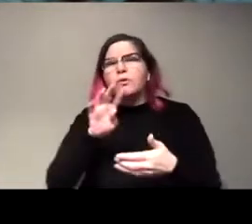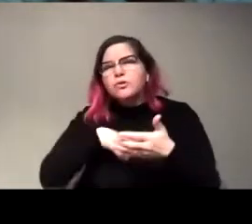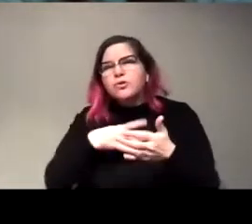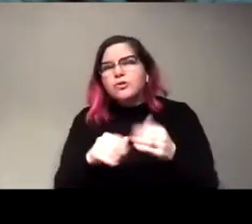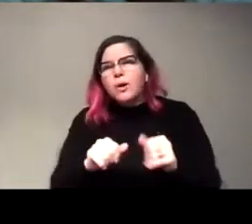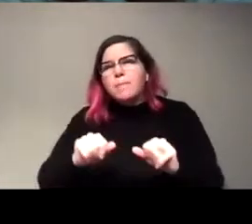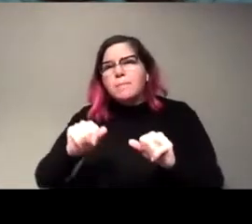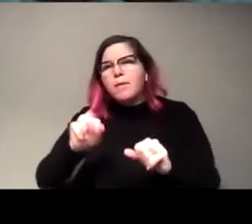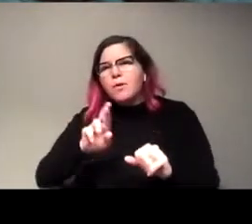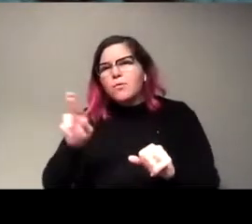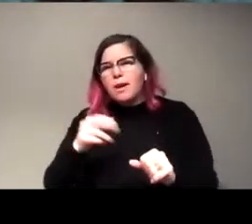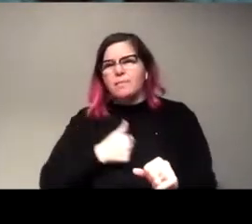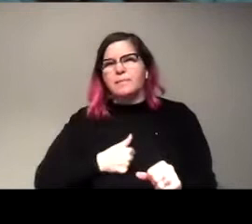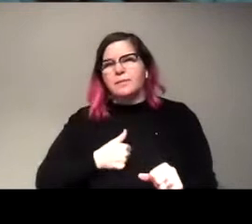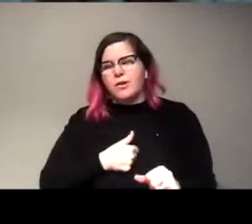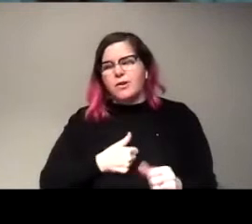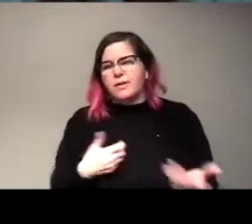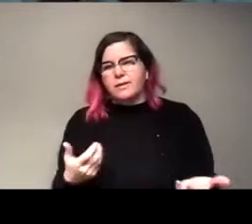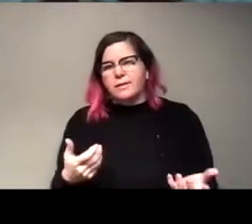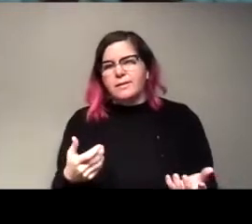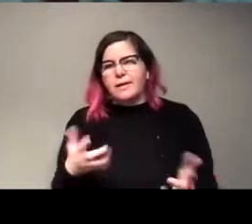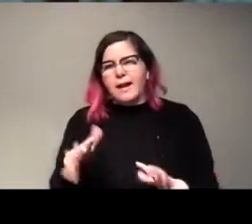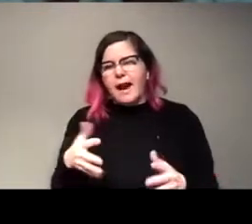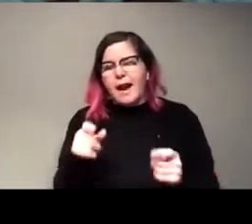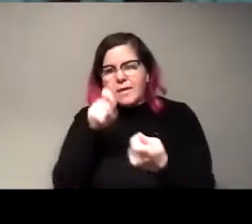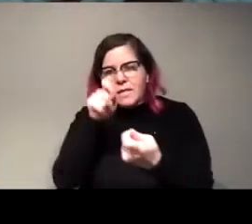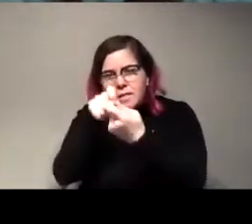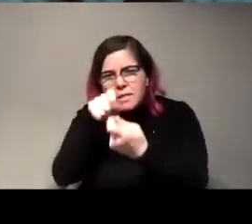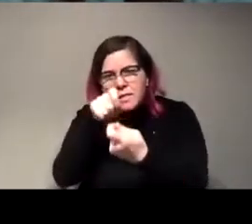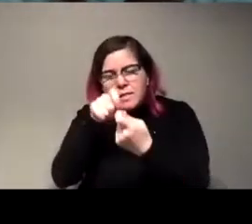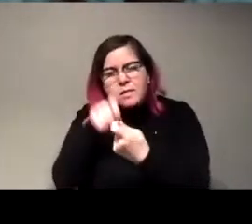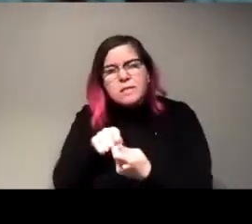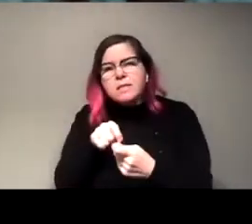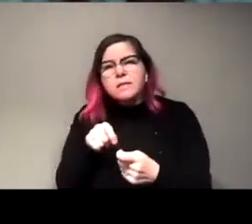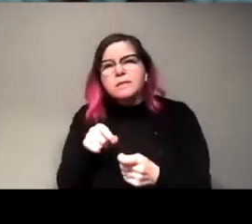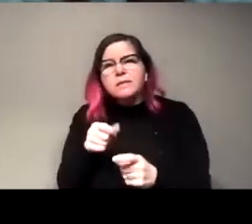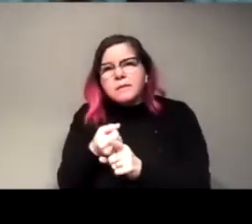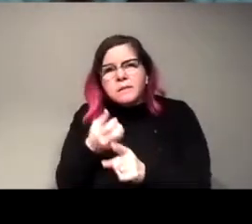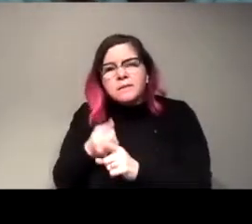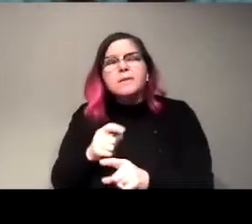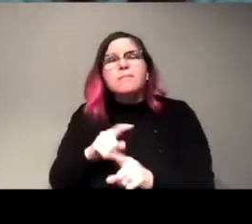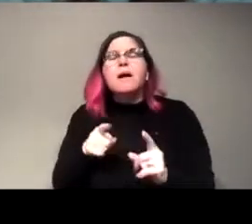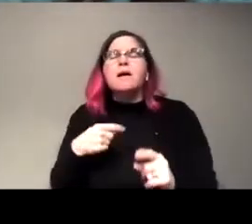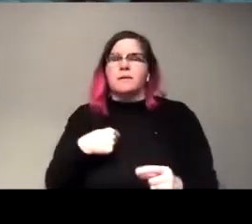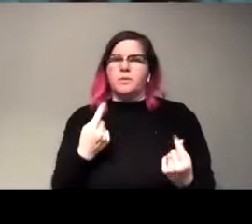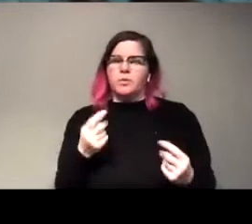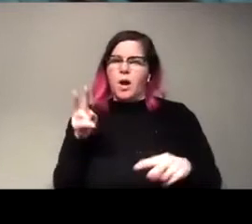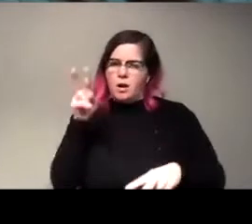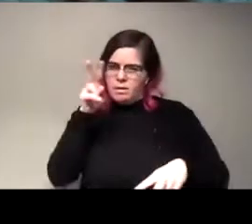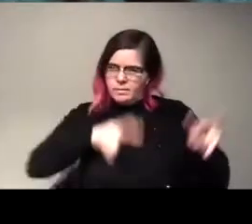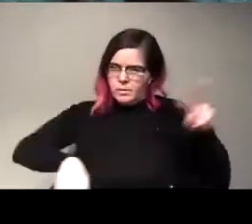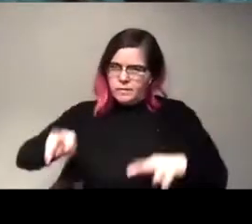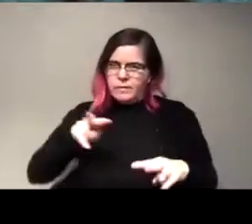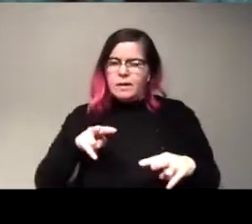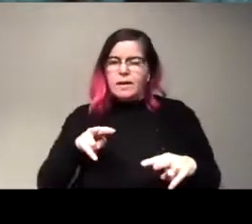right, so it's, they're a little, you know, they're a little kind of in the details, but basically what we're doing here is we're observing the, the